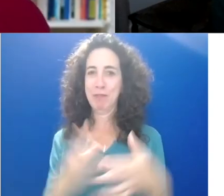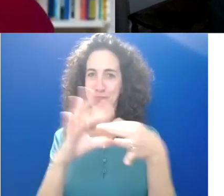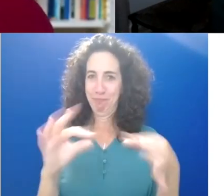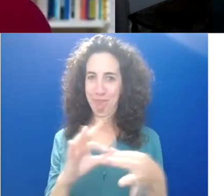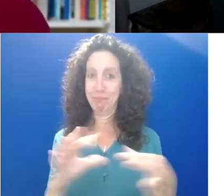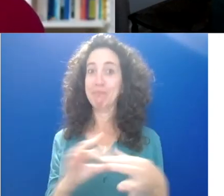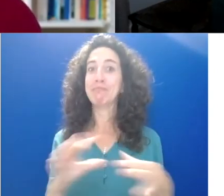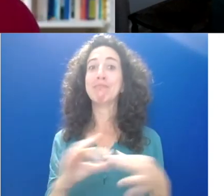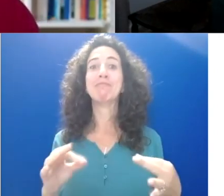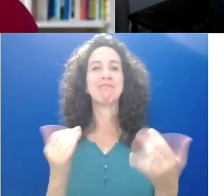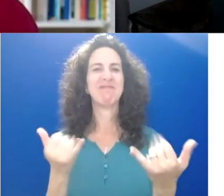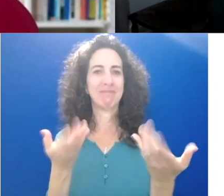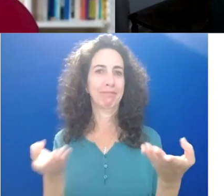on.